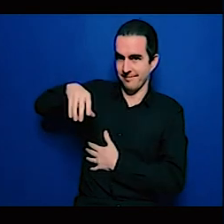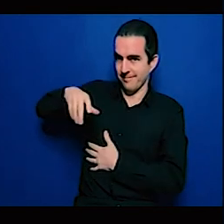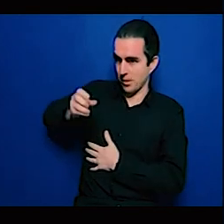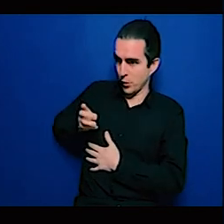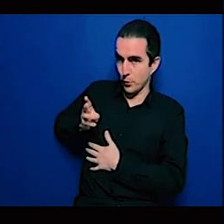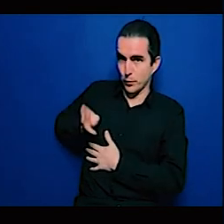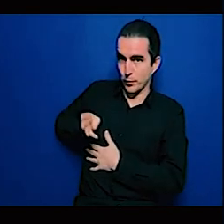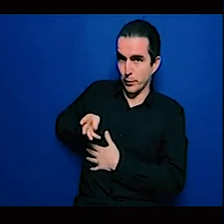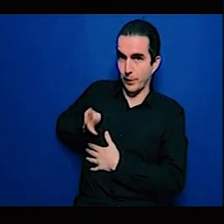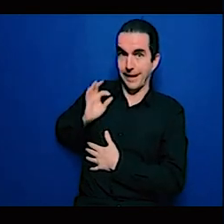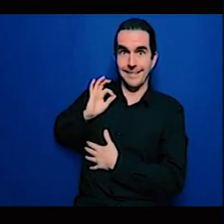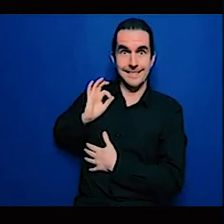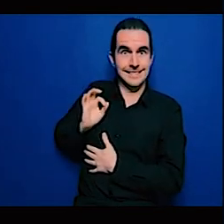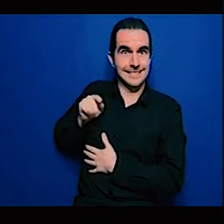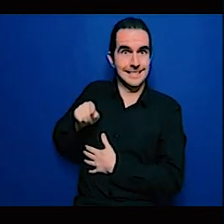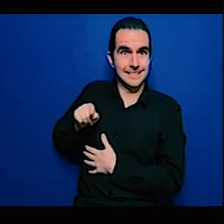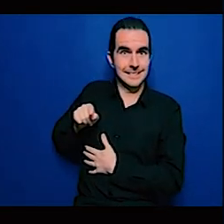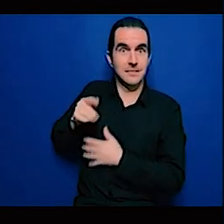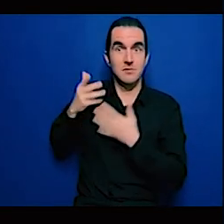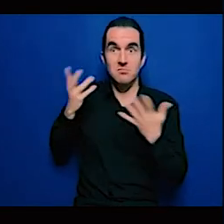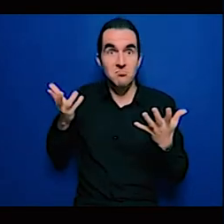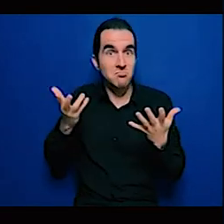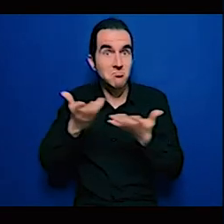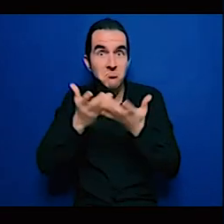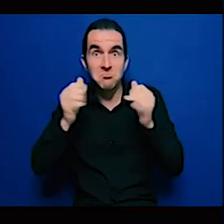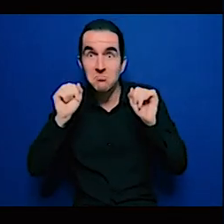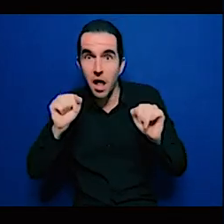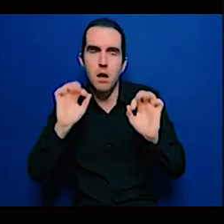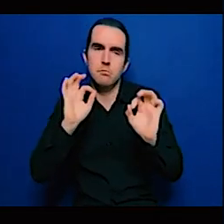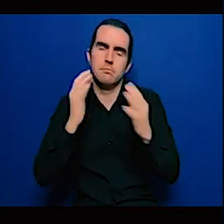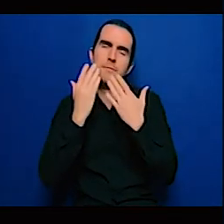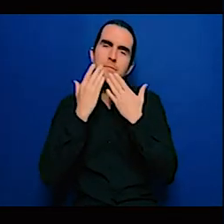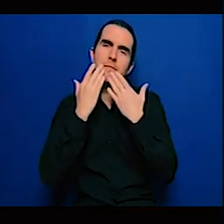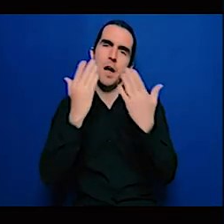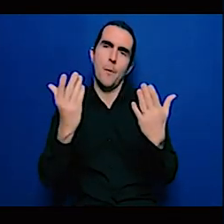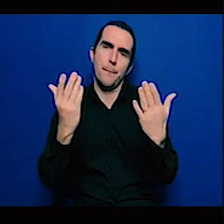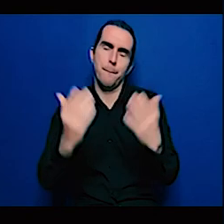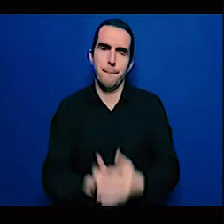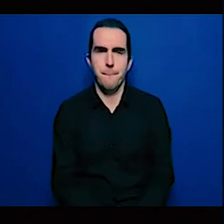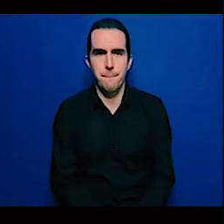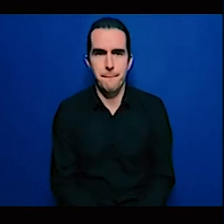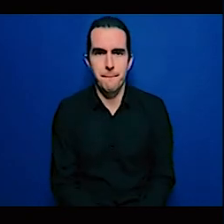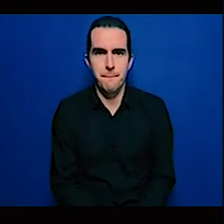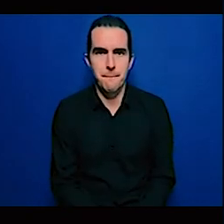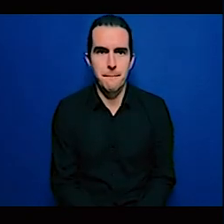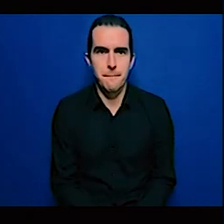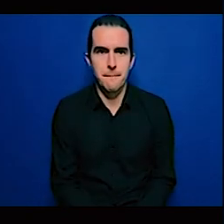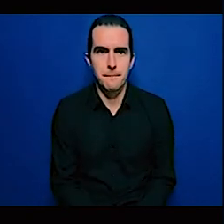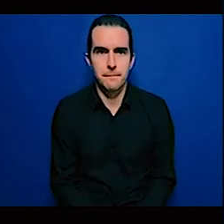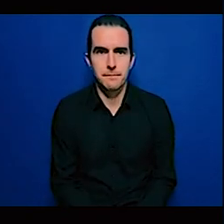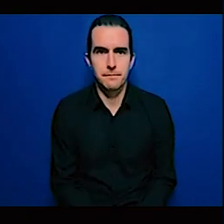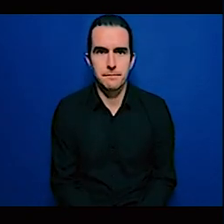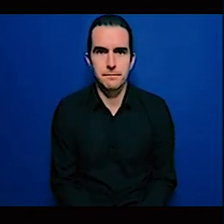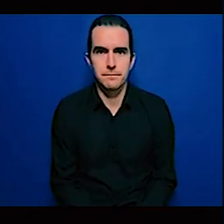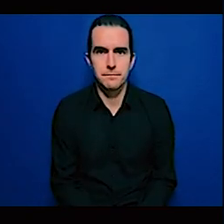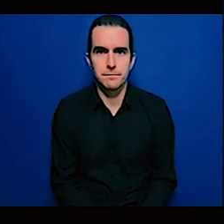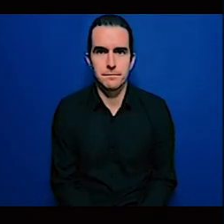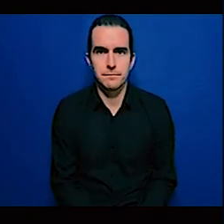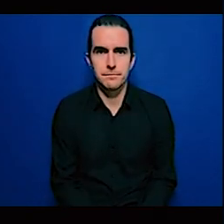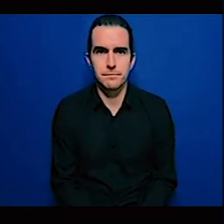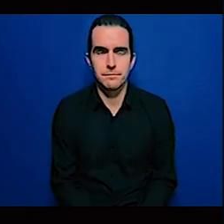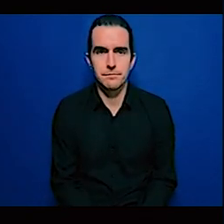now thanks thanks thanks I'll try to I'll try to keep this I'll try to keep your shoulders sweet because I know we're quite over the